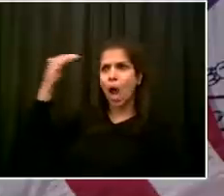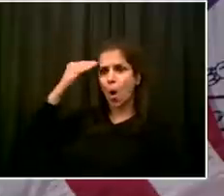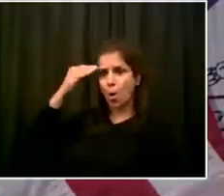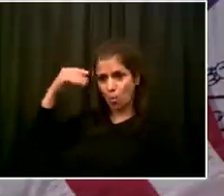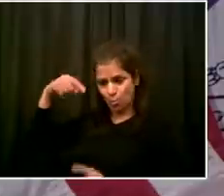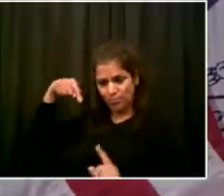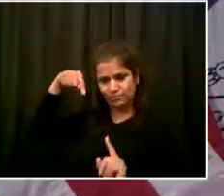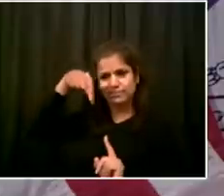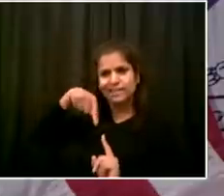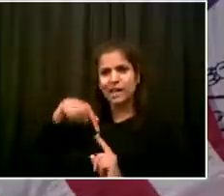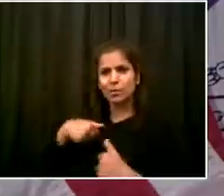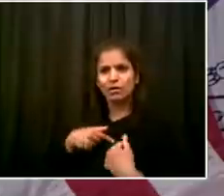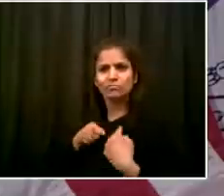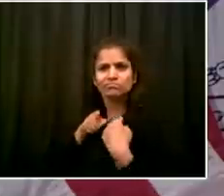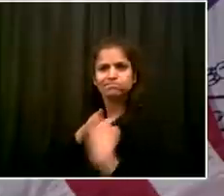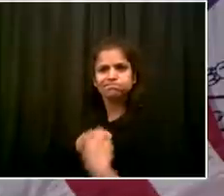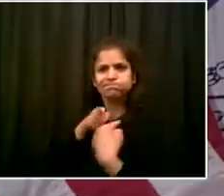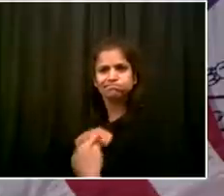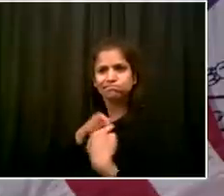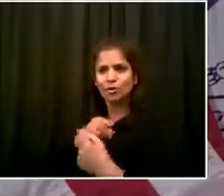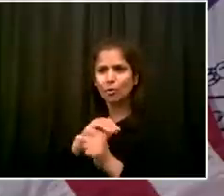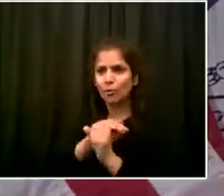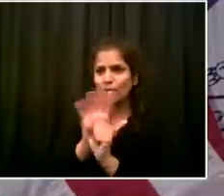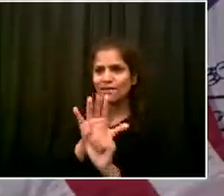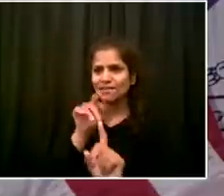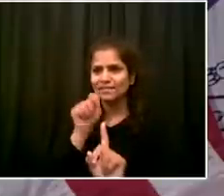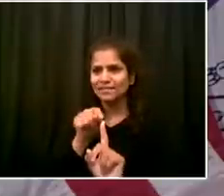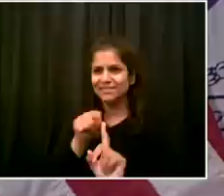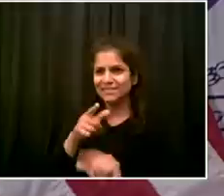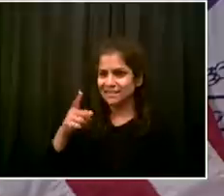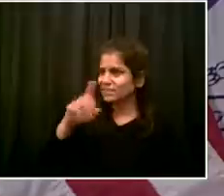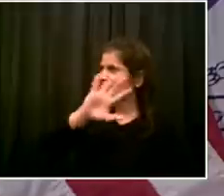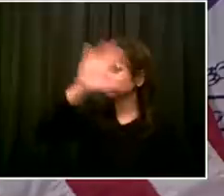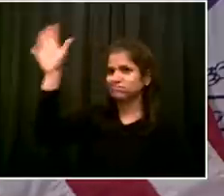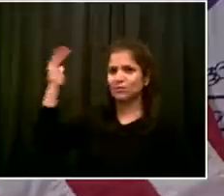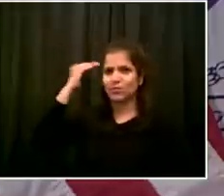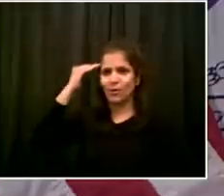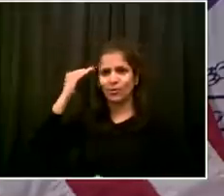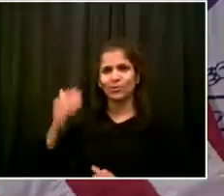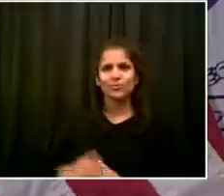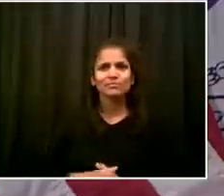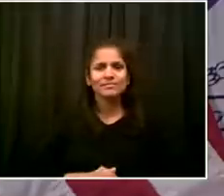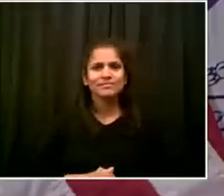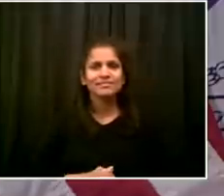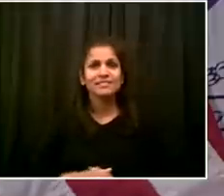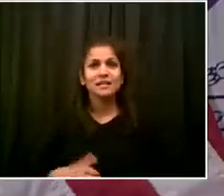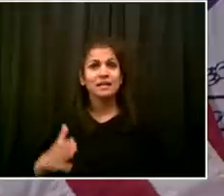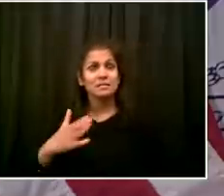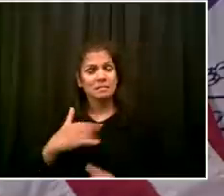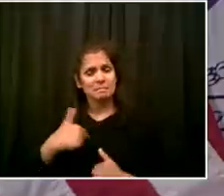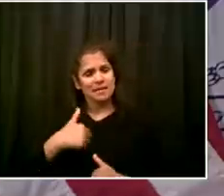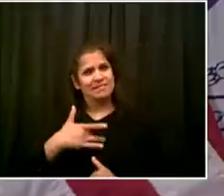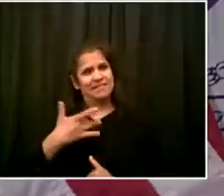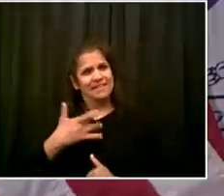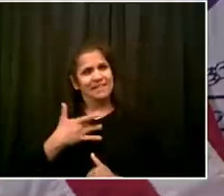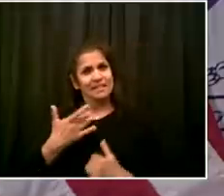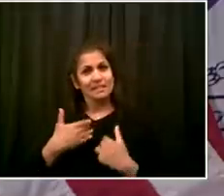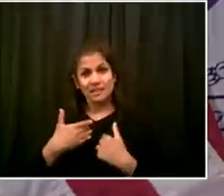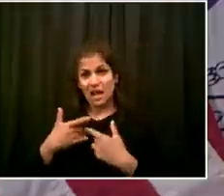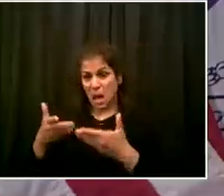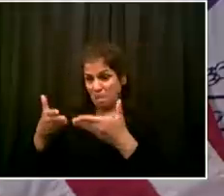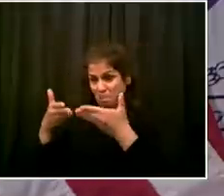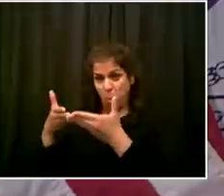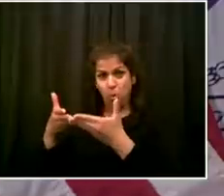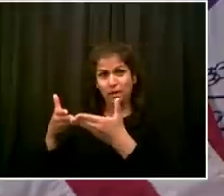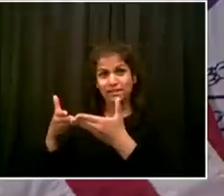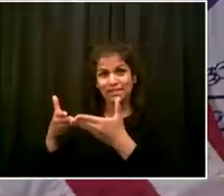who need to move around. You've got folks who need to get medical care. I gave the example